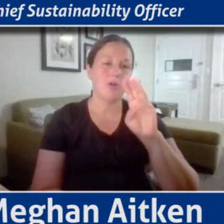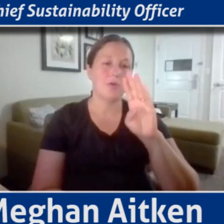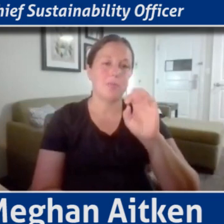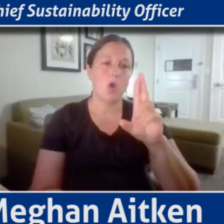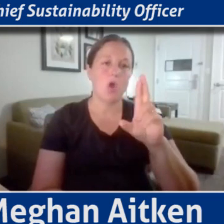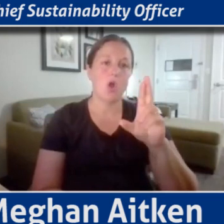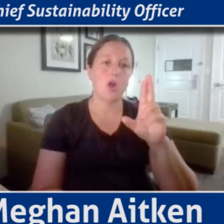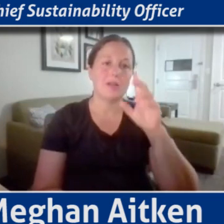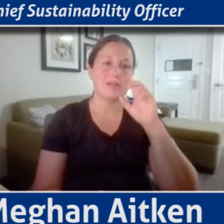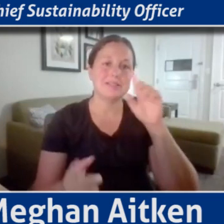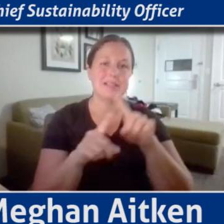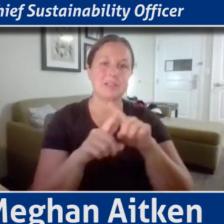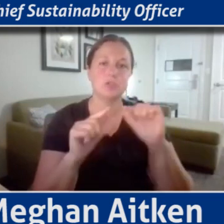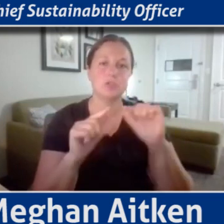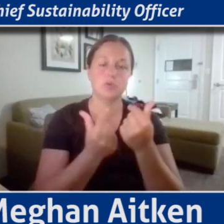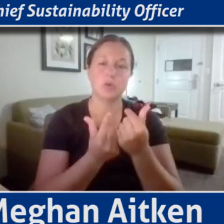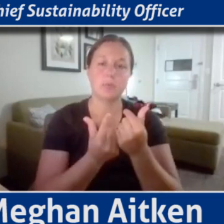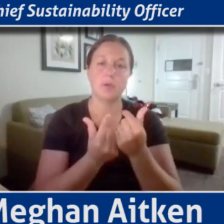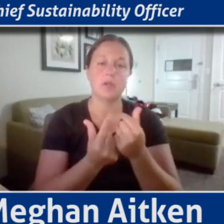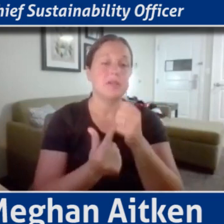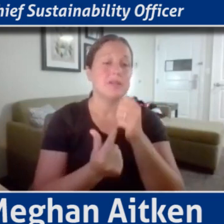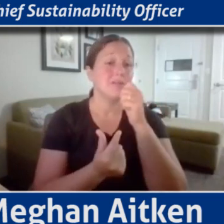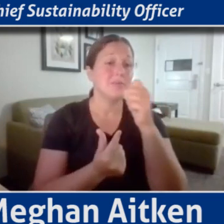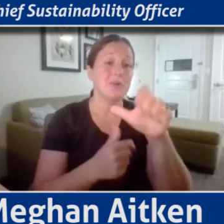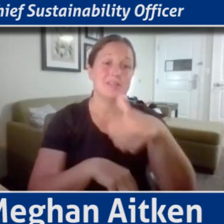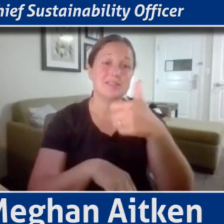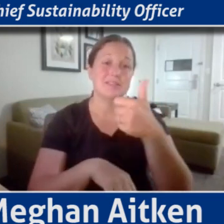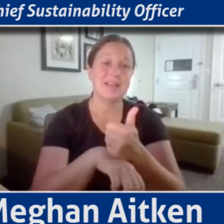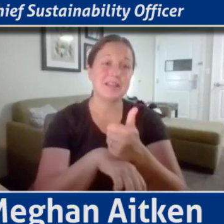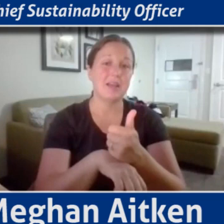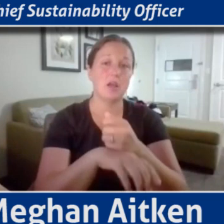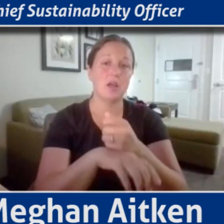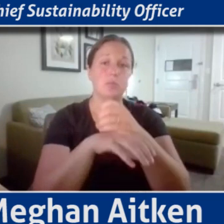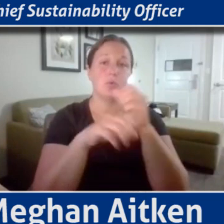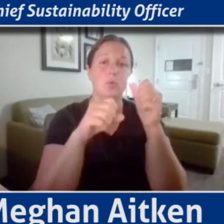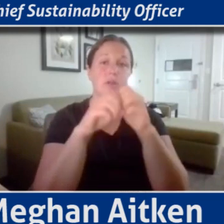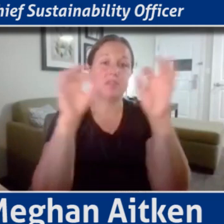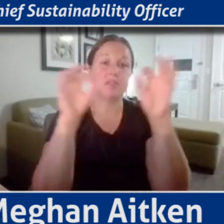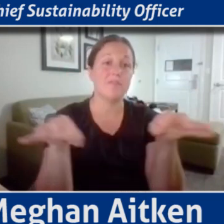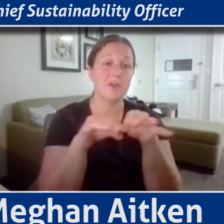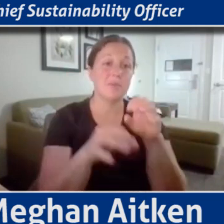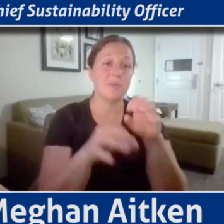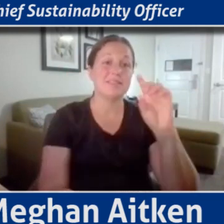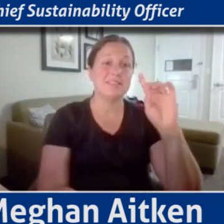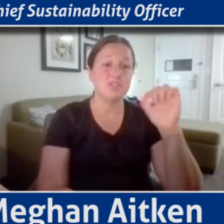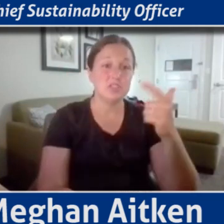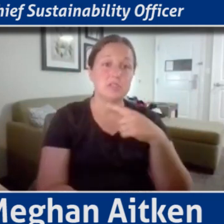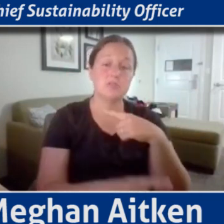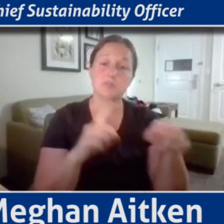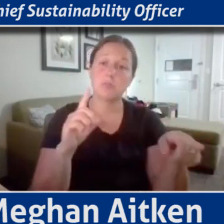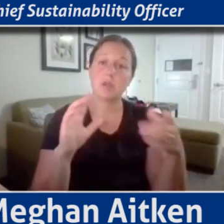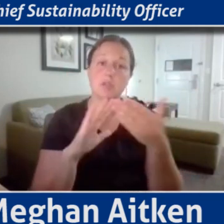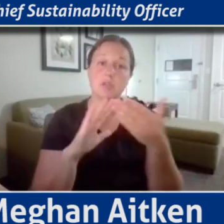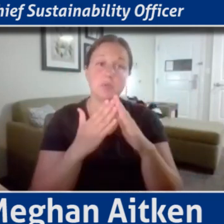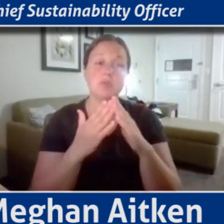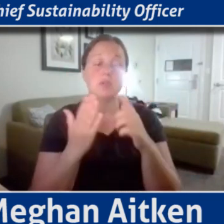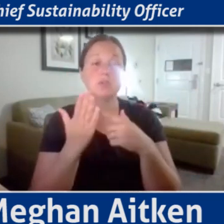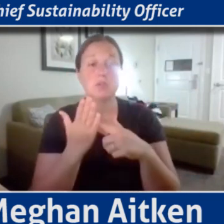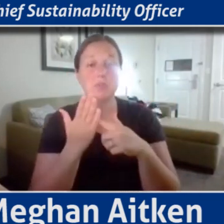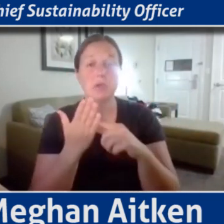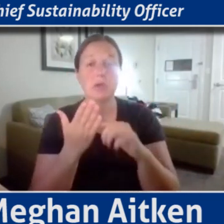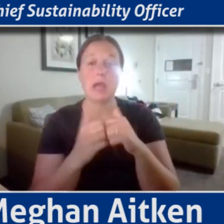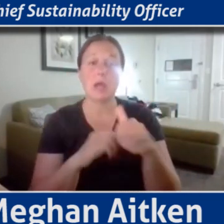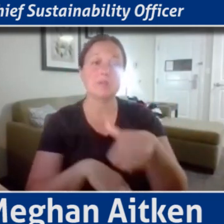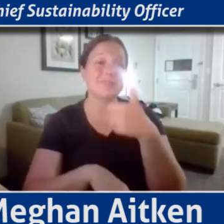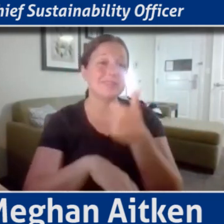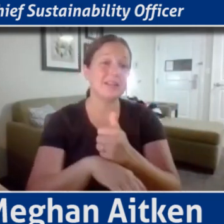you have residents talking about how they'd put a cistern in their backyard, and it would reduce their utility cost, and they're able to use this water in different ways. And